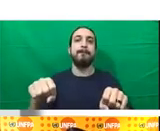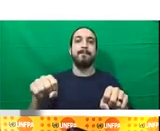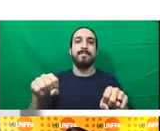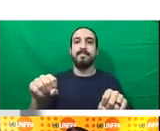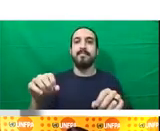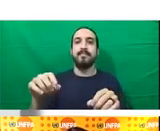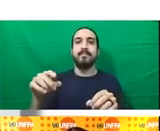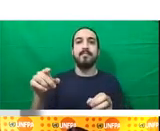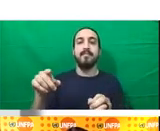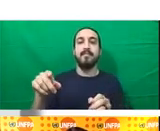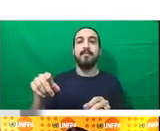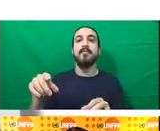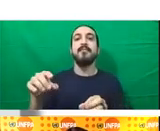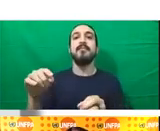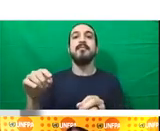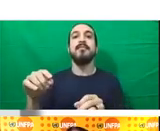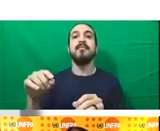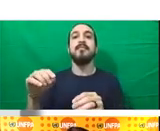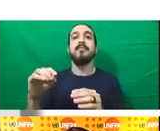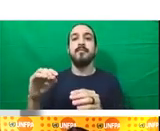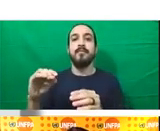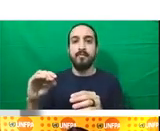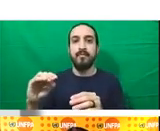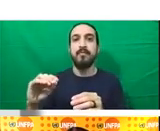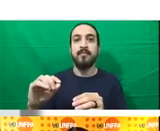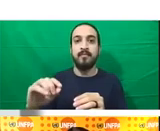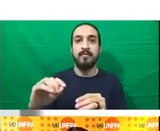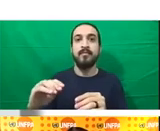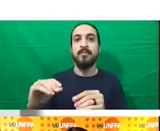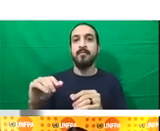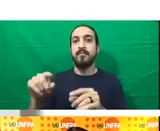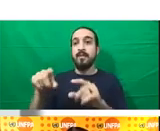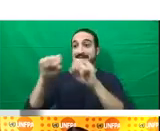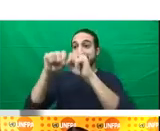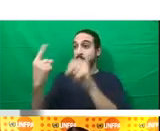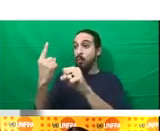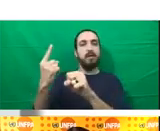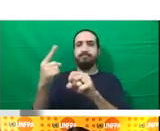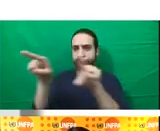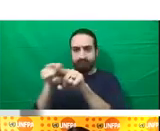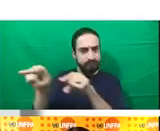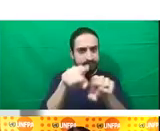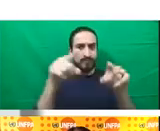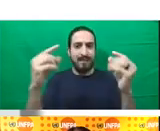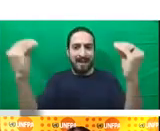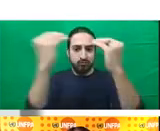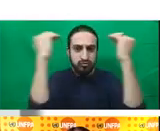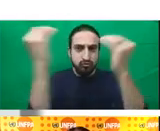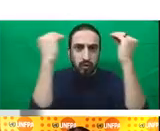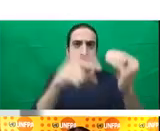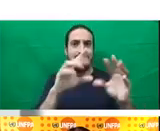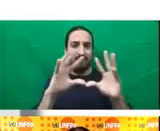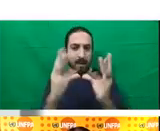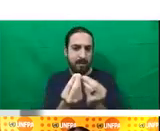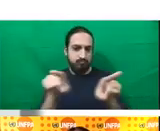protection system and education system. And the third pillar of work is all around ensuring emergency response,